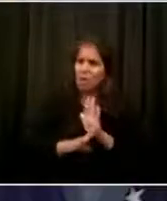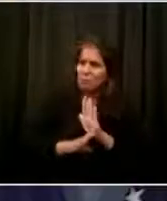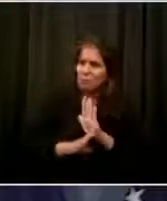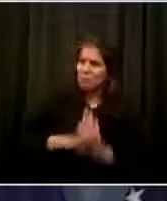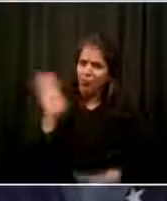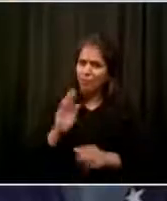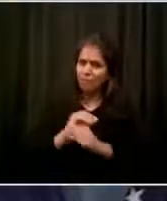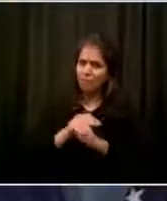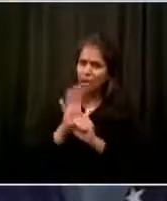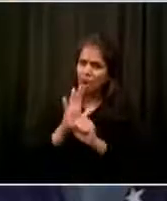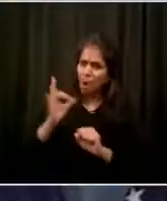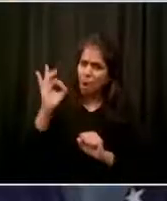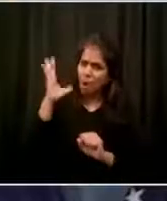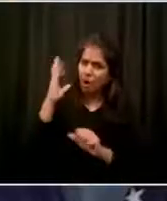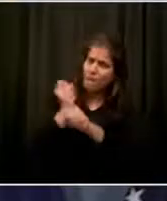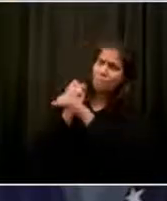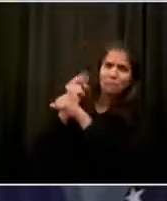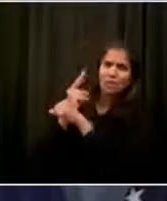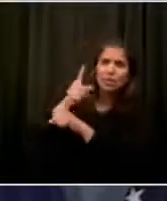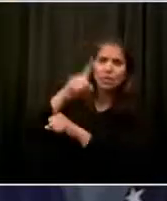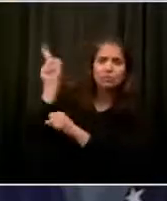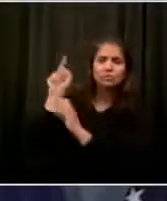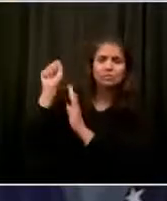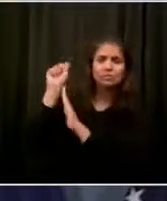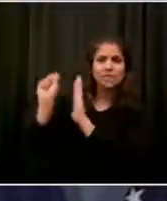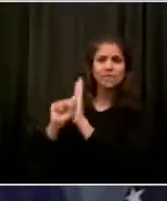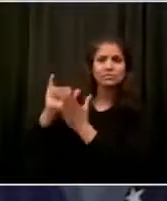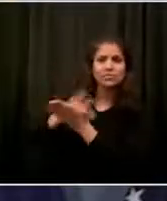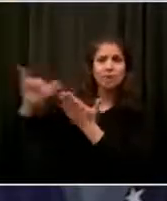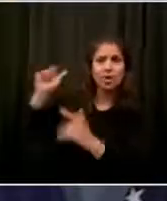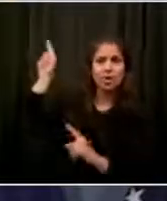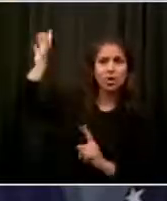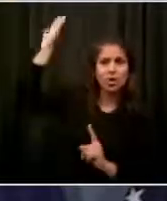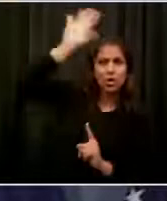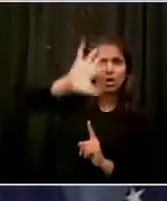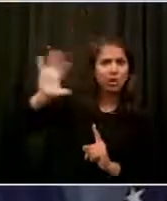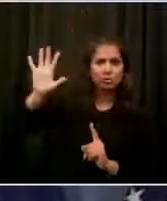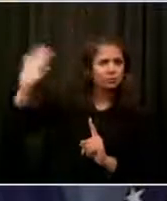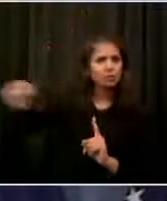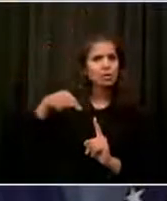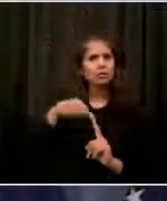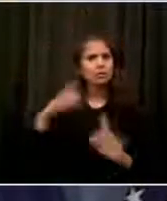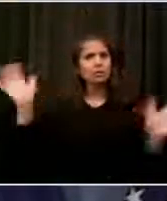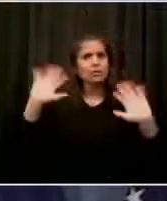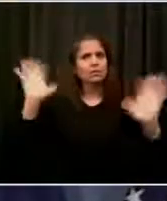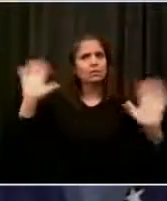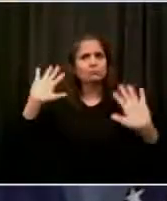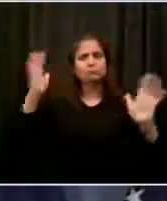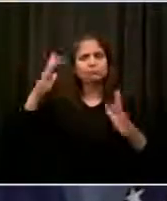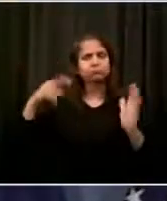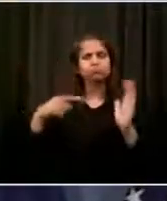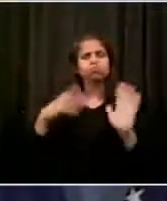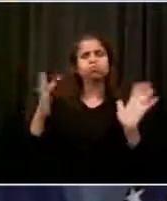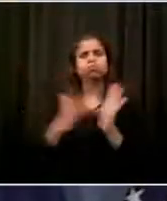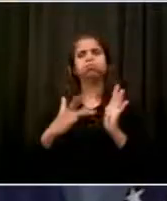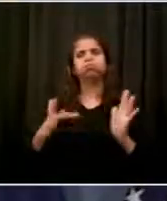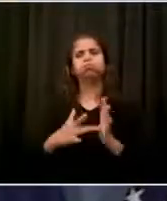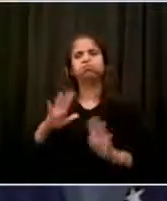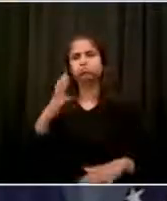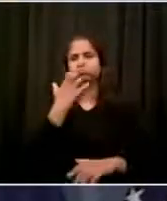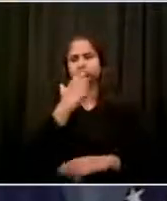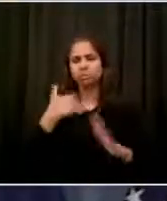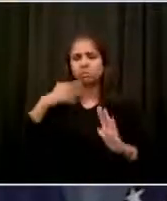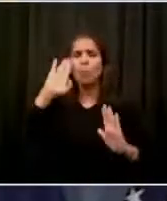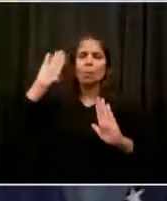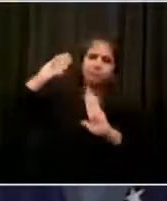the state, Andrew. But if we're ready on June 22nd, that's beautiful. But I don't want people to have undue expectations. We're trying to do